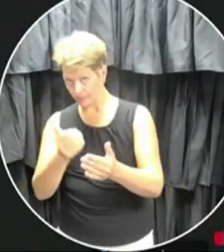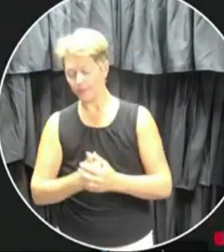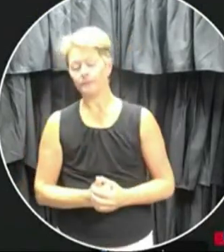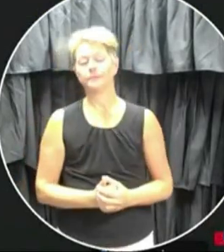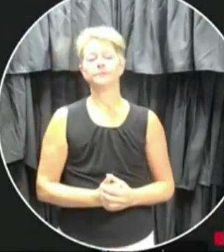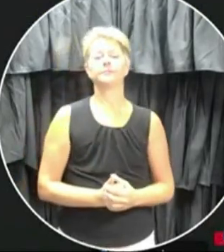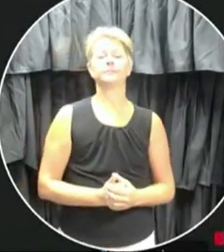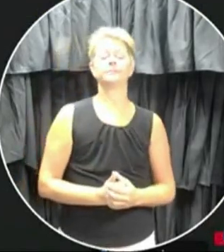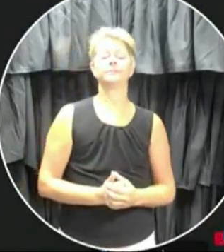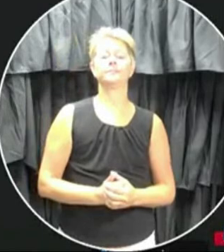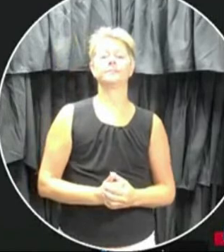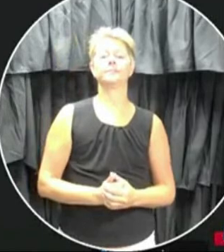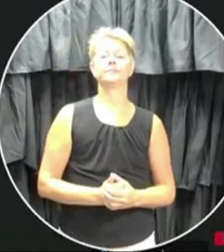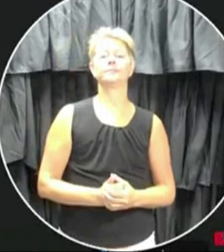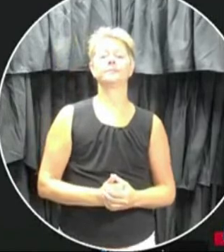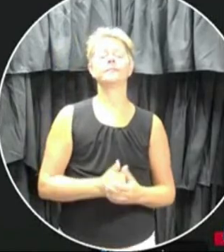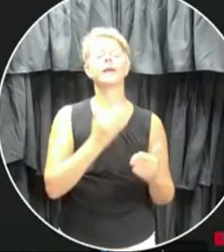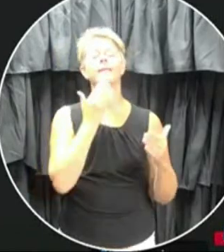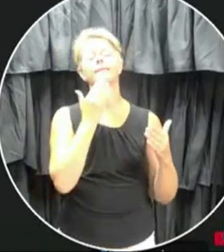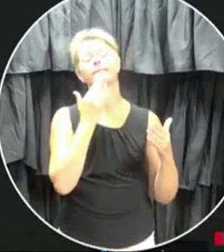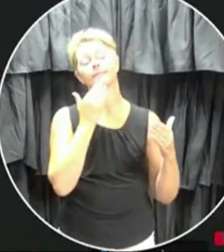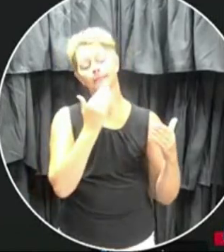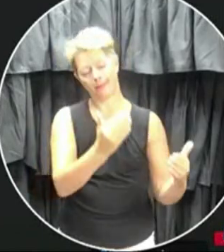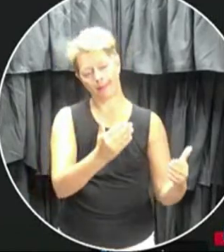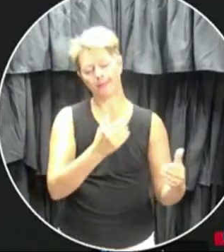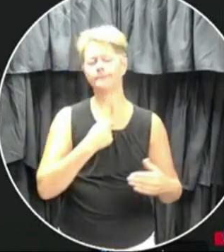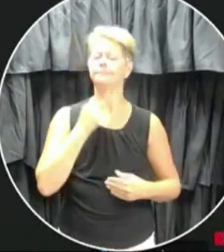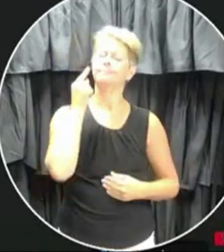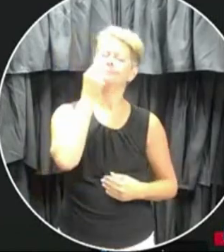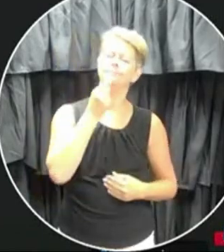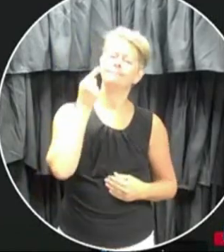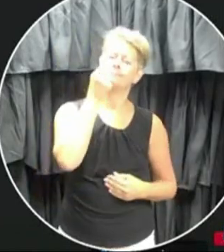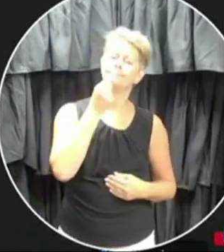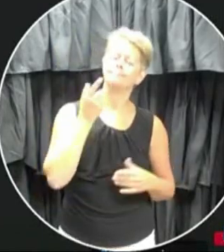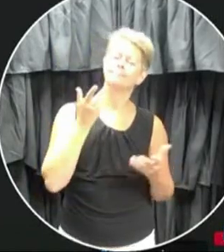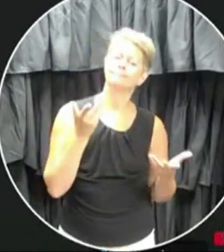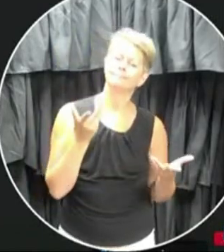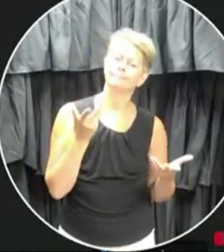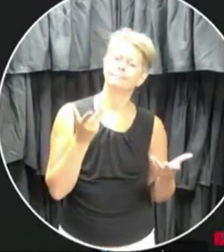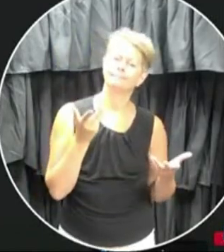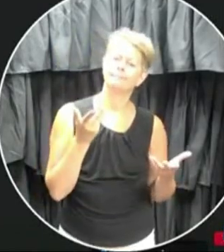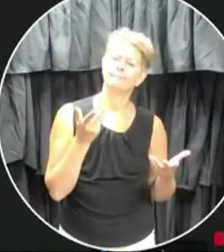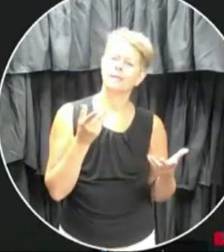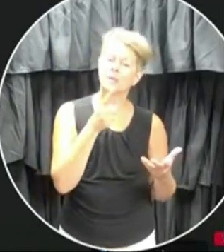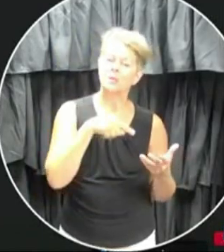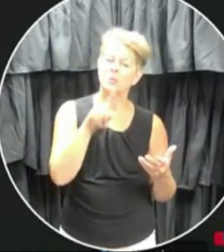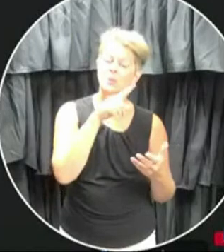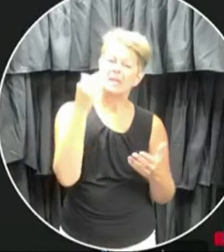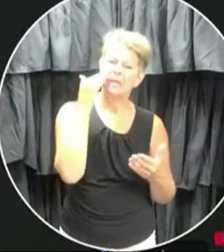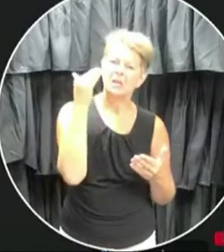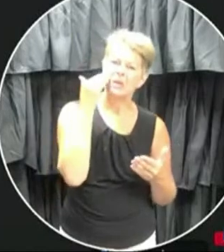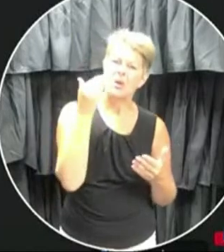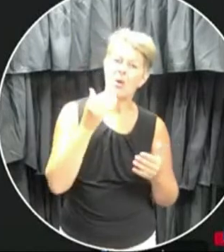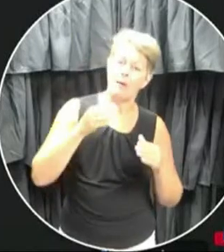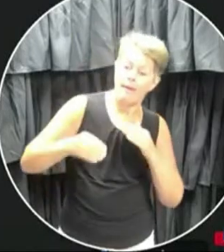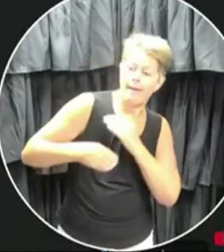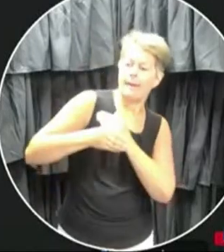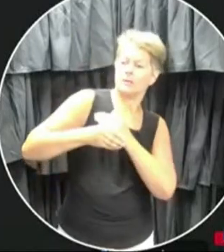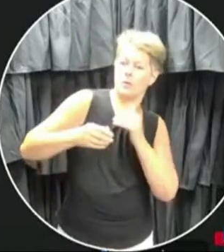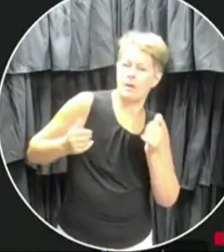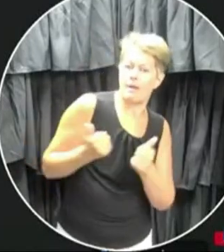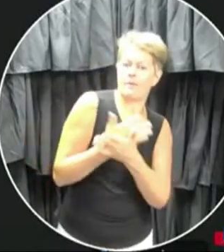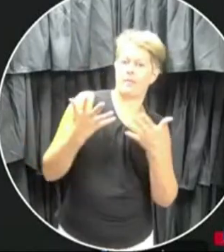necessary. Thank you very much. I'm wondering if there's any, at least early estimate of what all of these extra measures